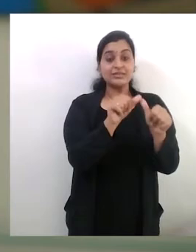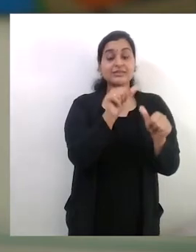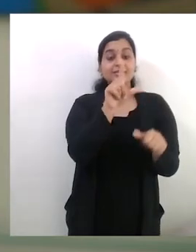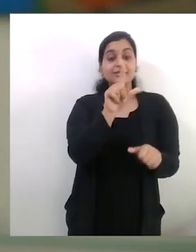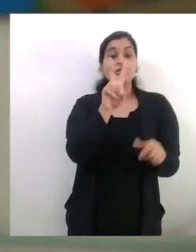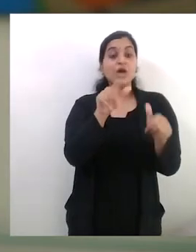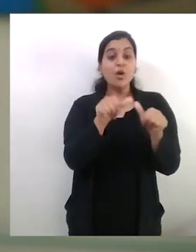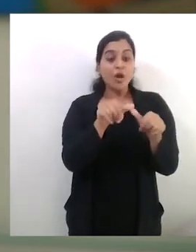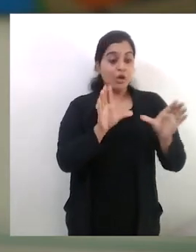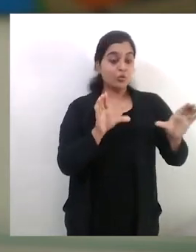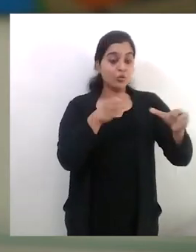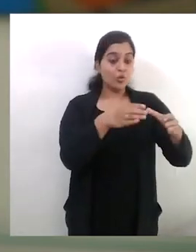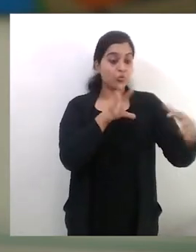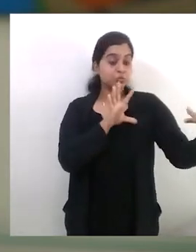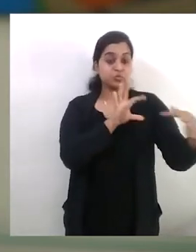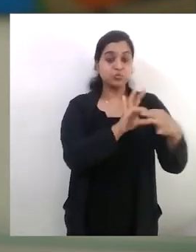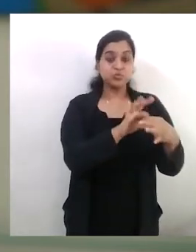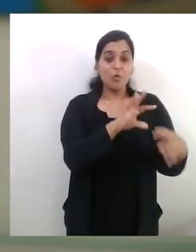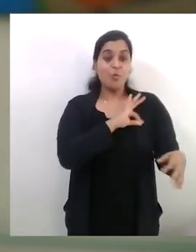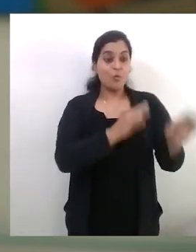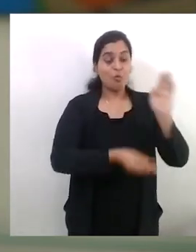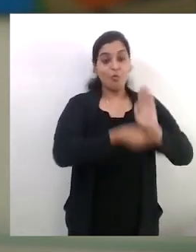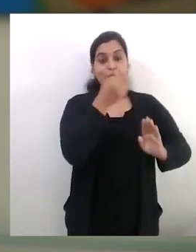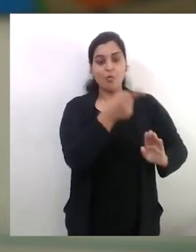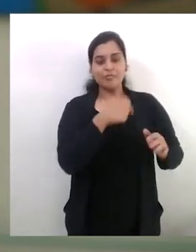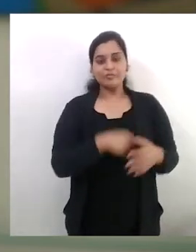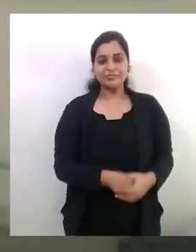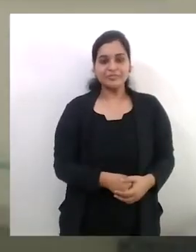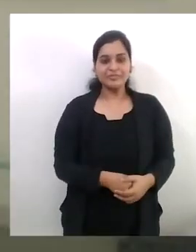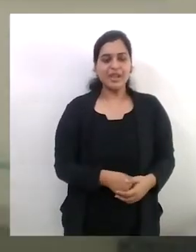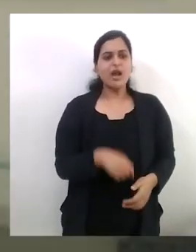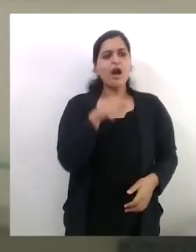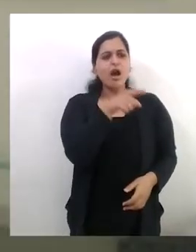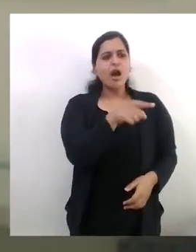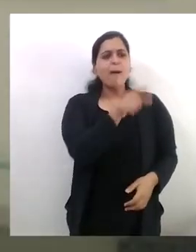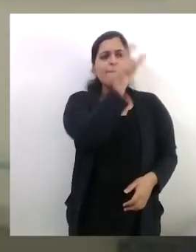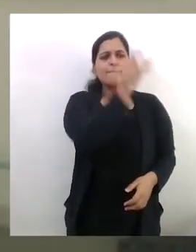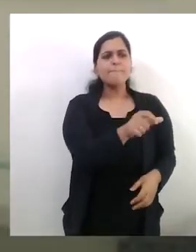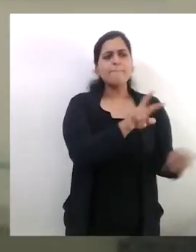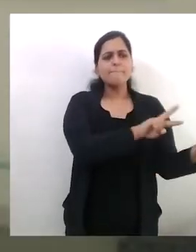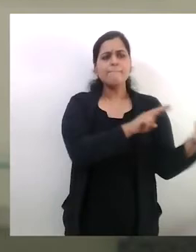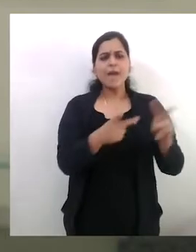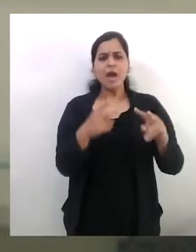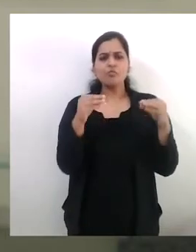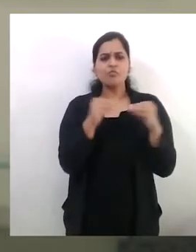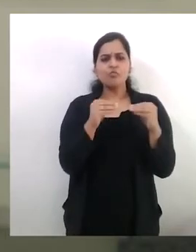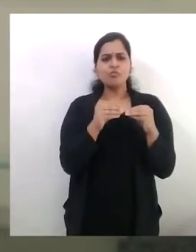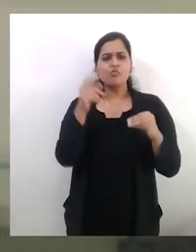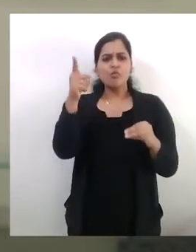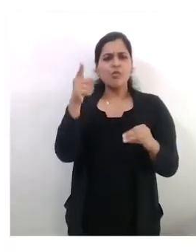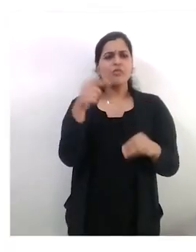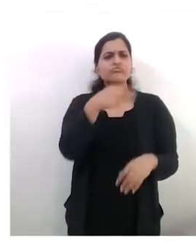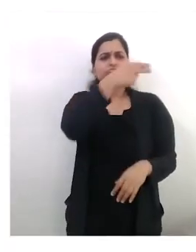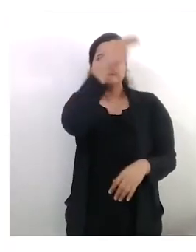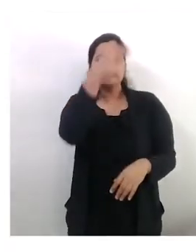community. Drummers are an essential part of the Charak rituals. He returned to Mumbai with significant changes to his work.